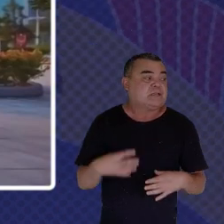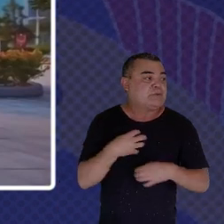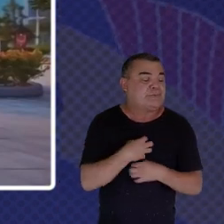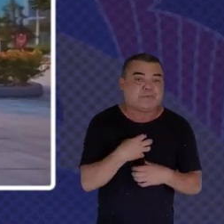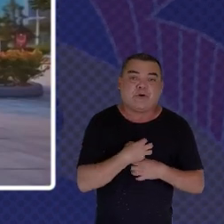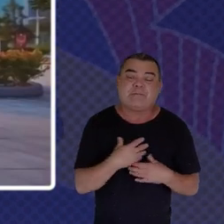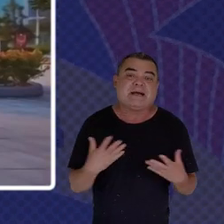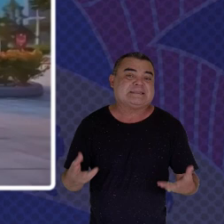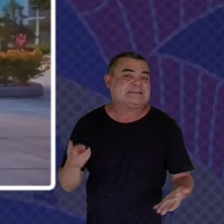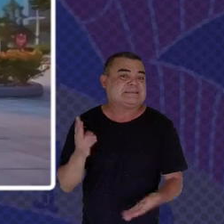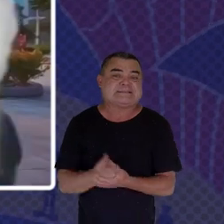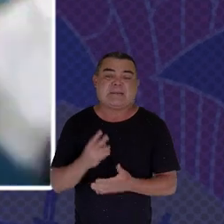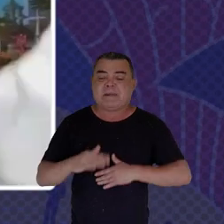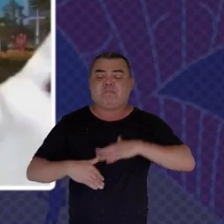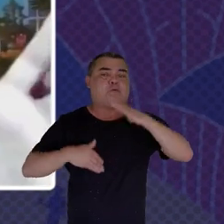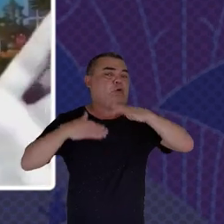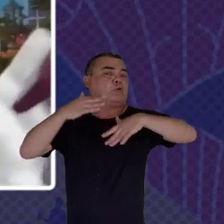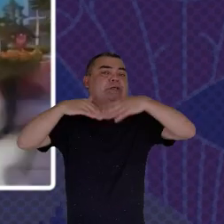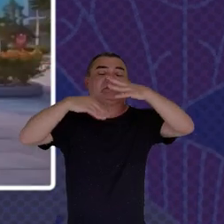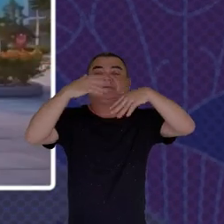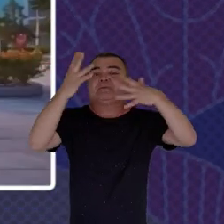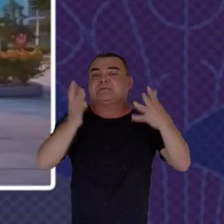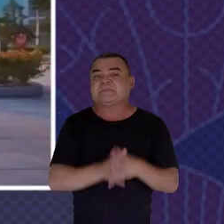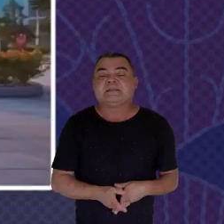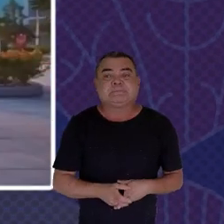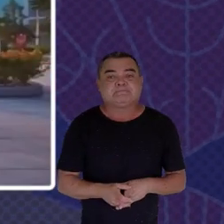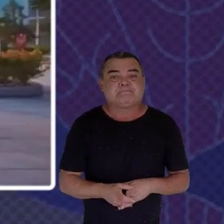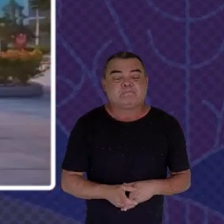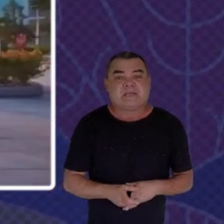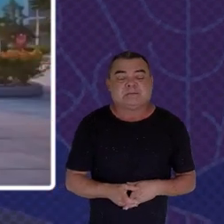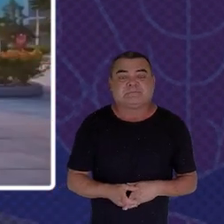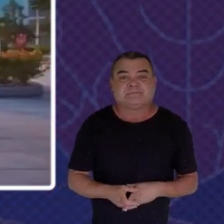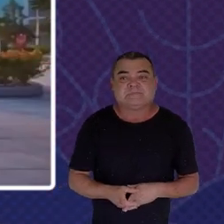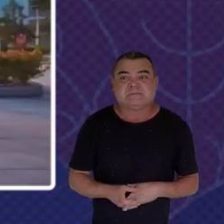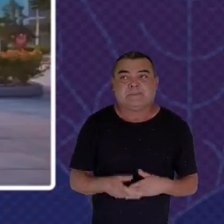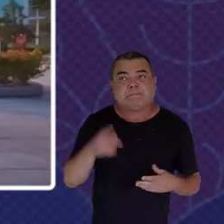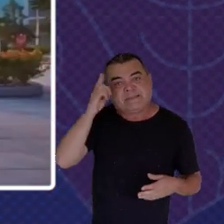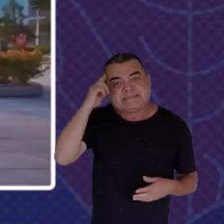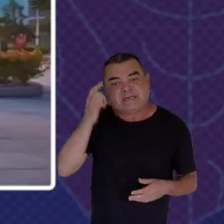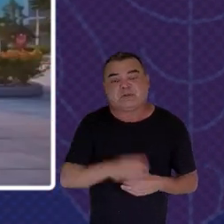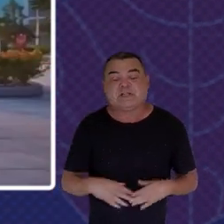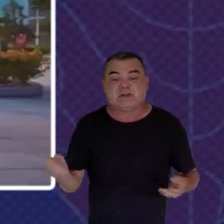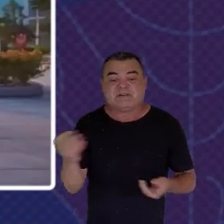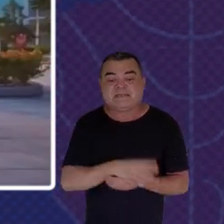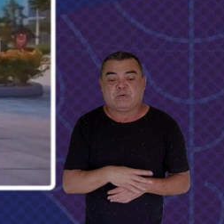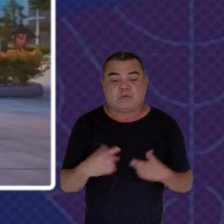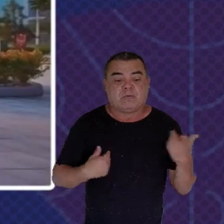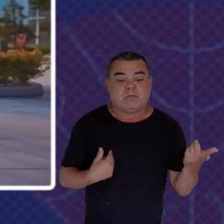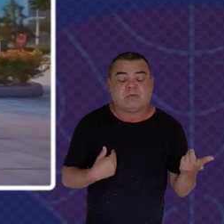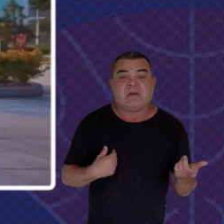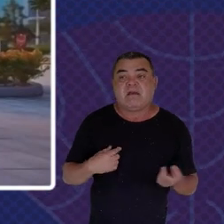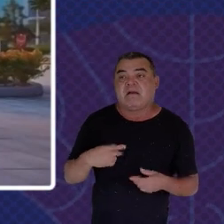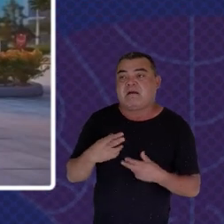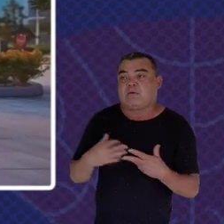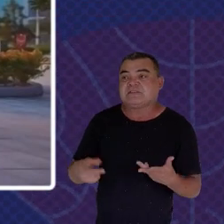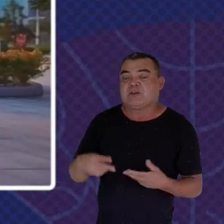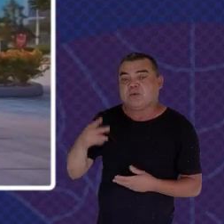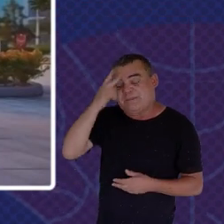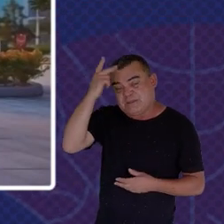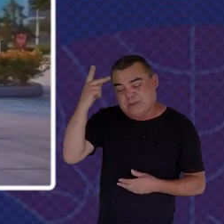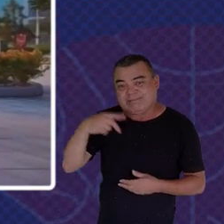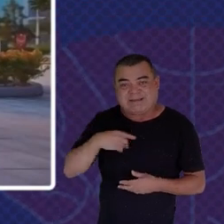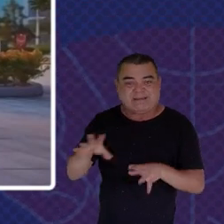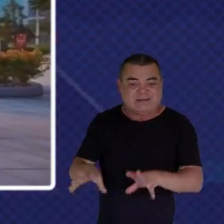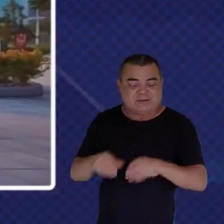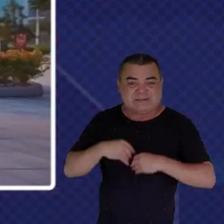innovation As a one-off thing That a few people Have to do We want everyone To adopt Innovative practices The last thought That I will share